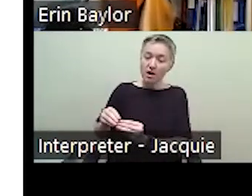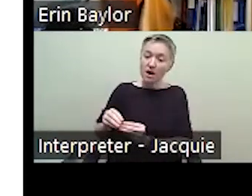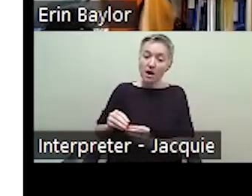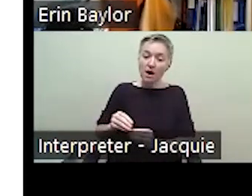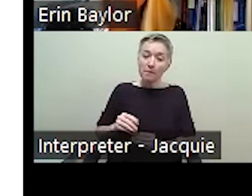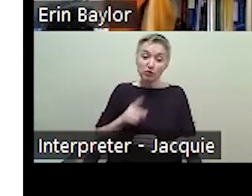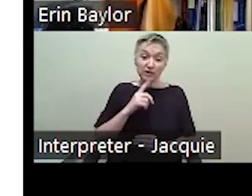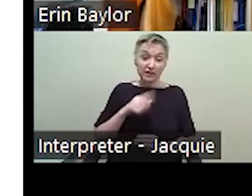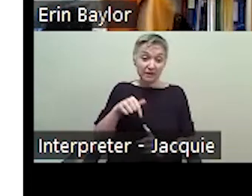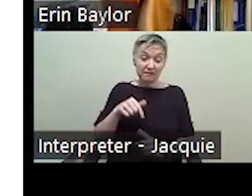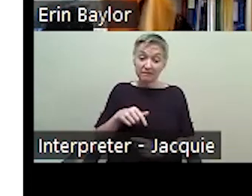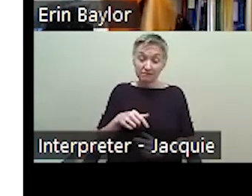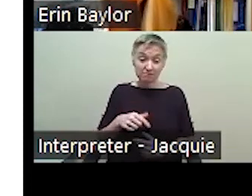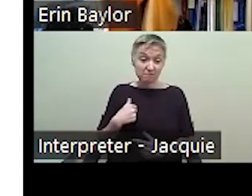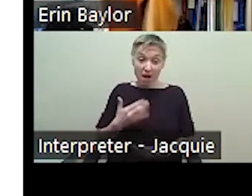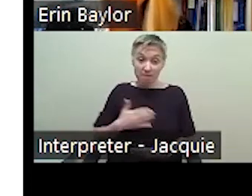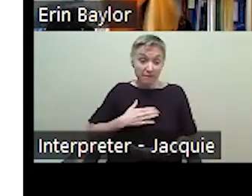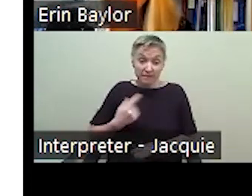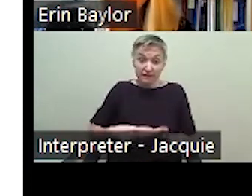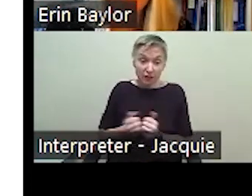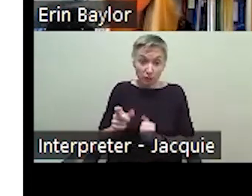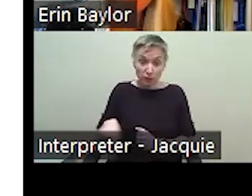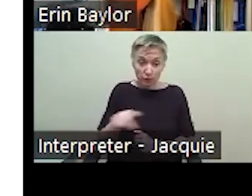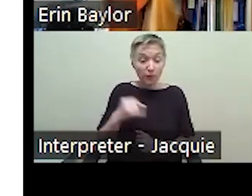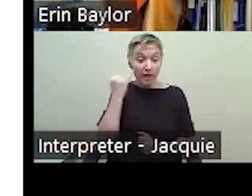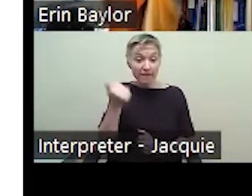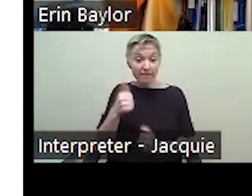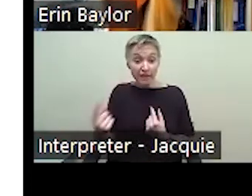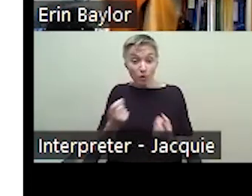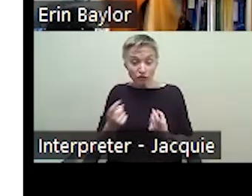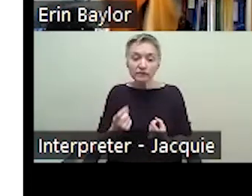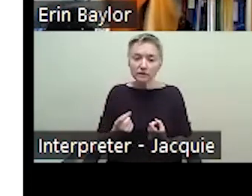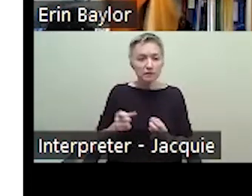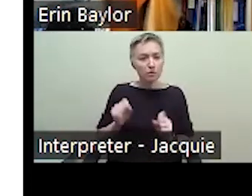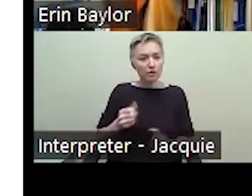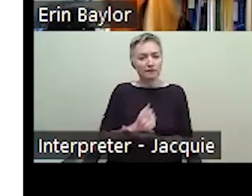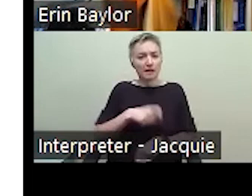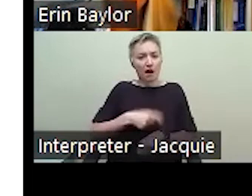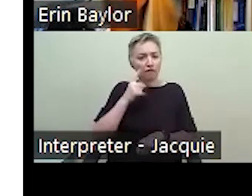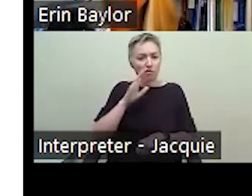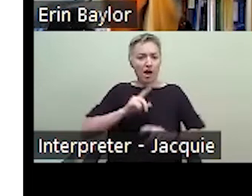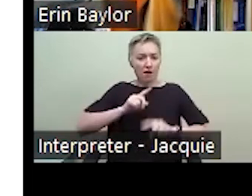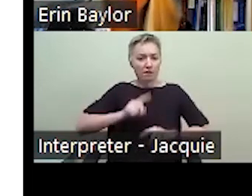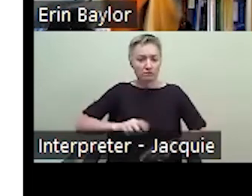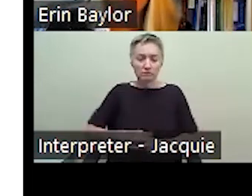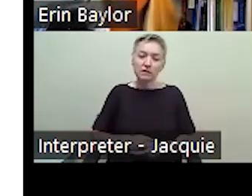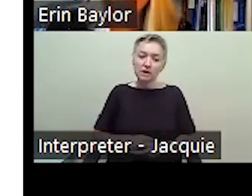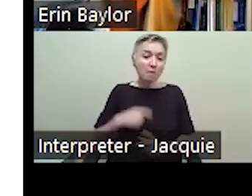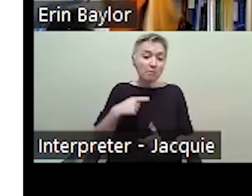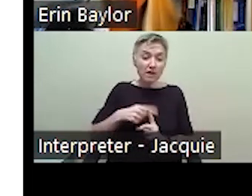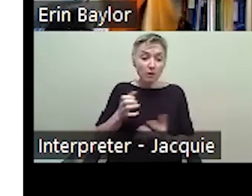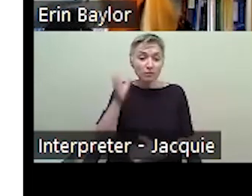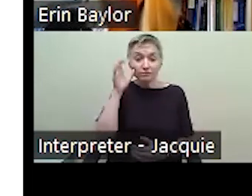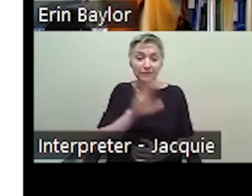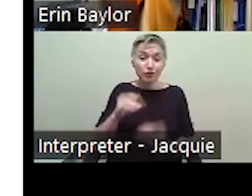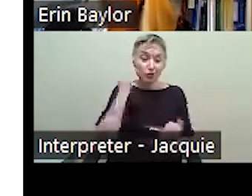with any of you. If you have questions, we will certainly take time for that. Um, and I'd love to hear other ideas that folks have of how we